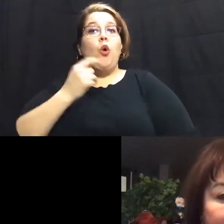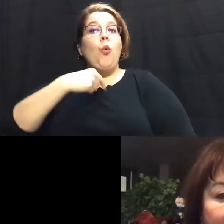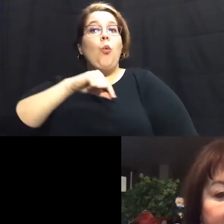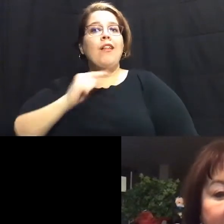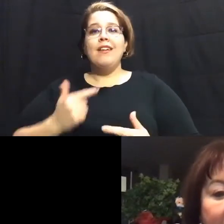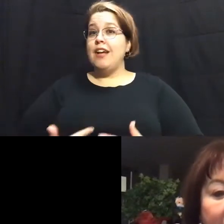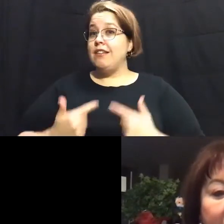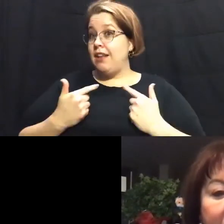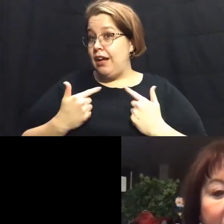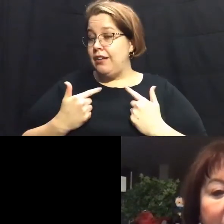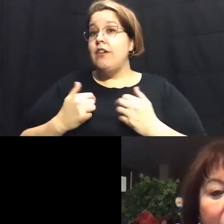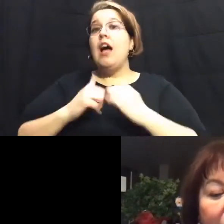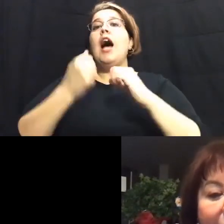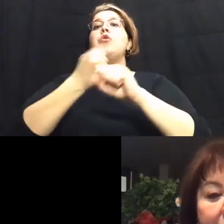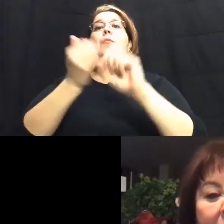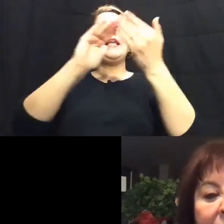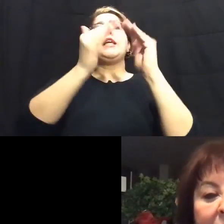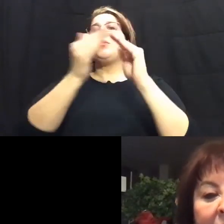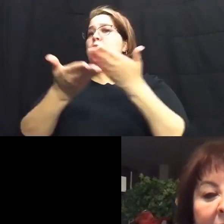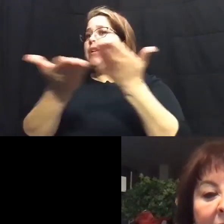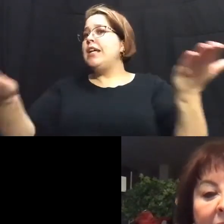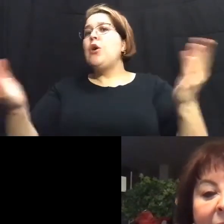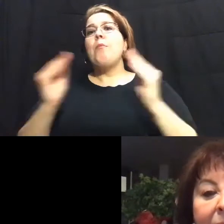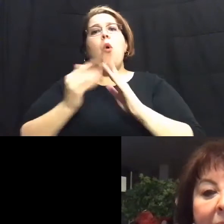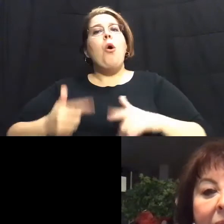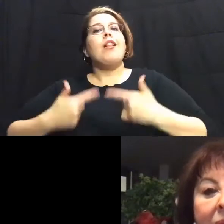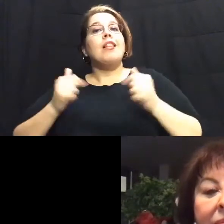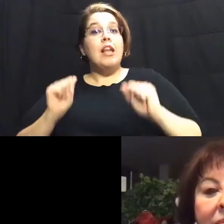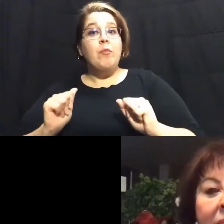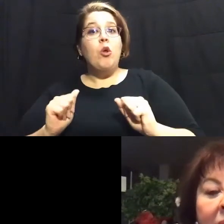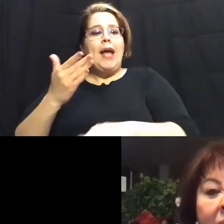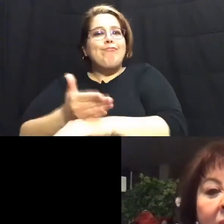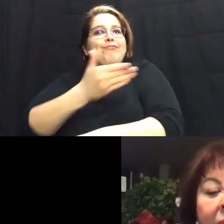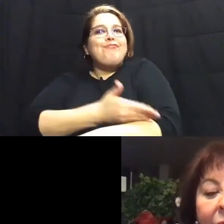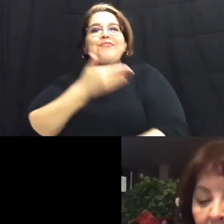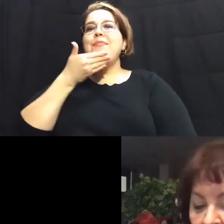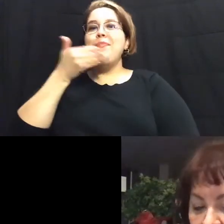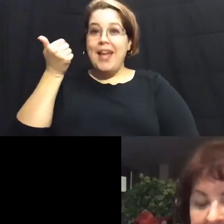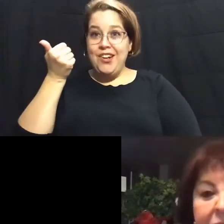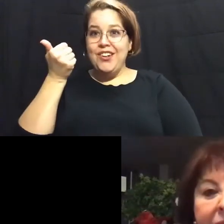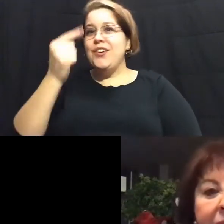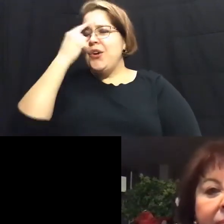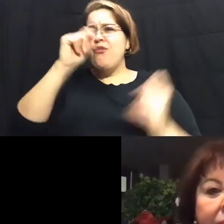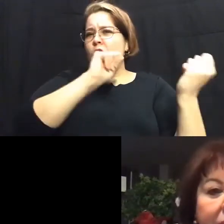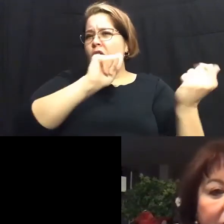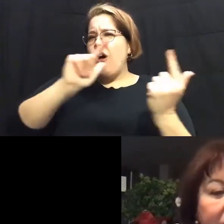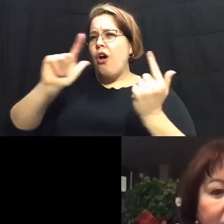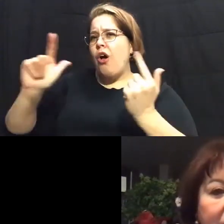how to make the community more livable and even better for all ages.